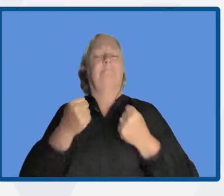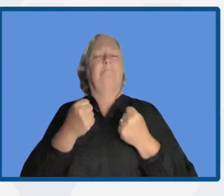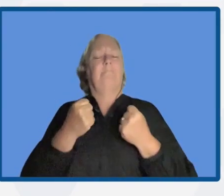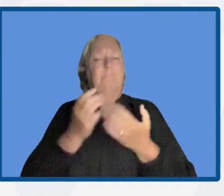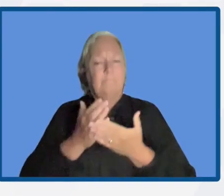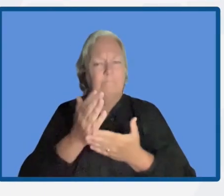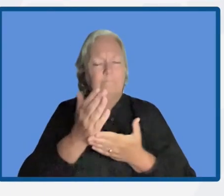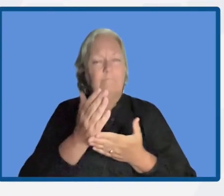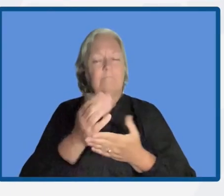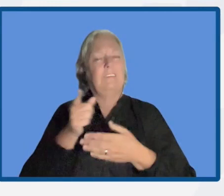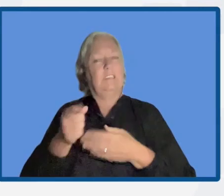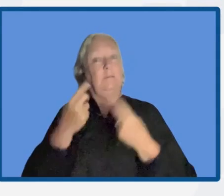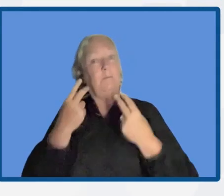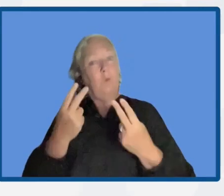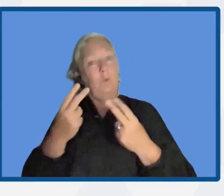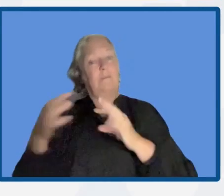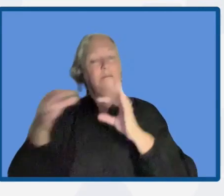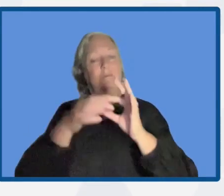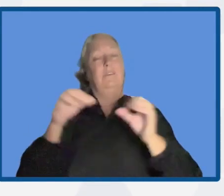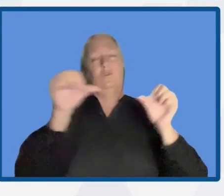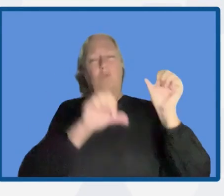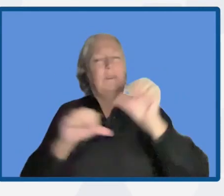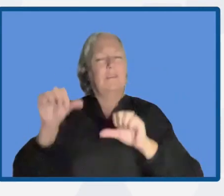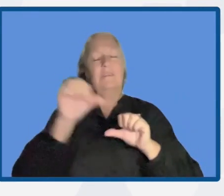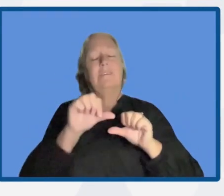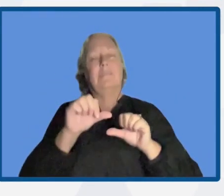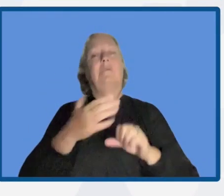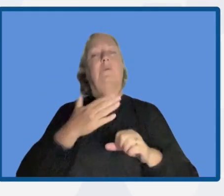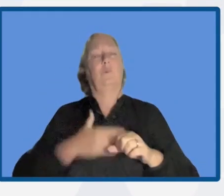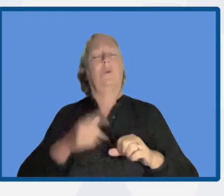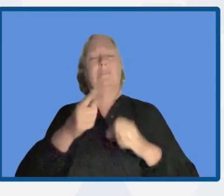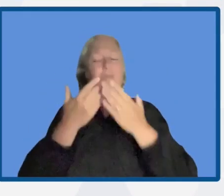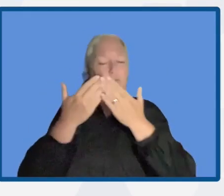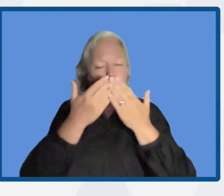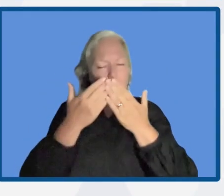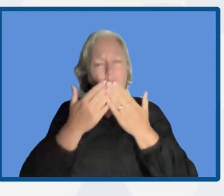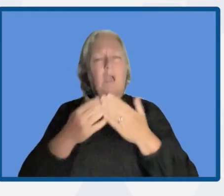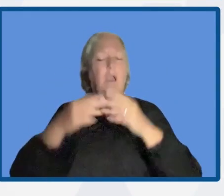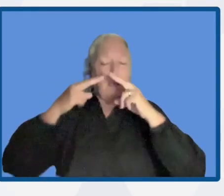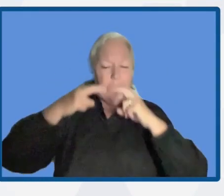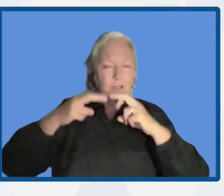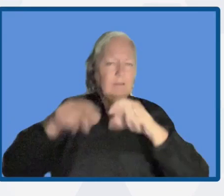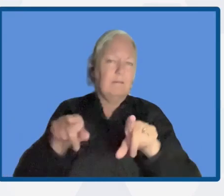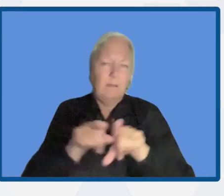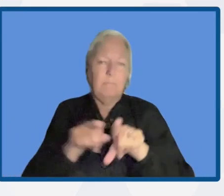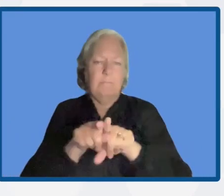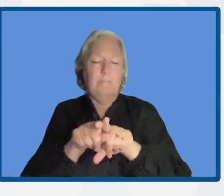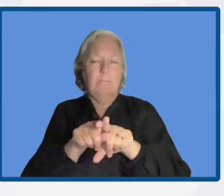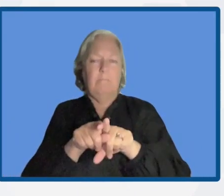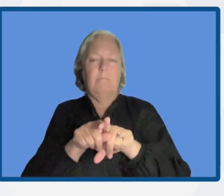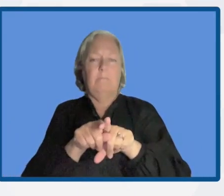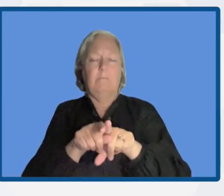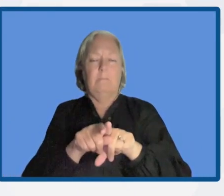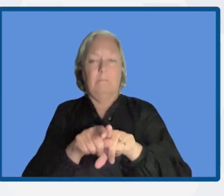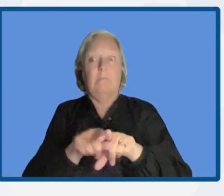in connection with science is to have studies and analysis that show